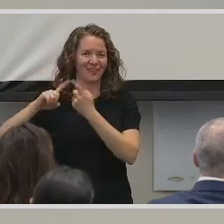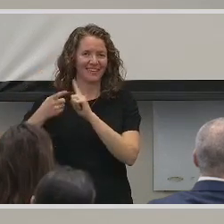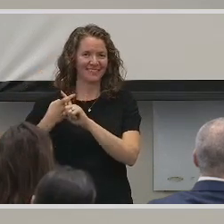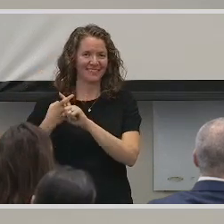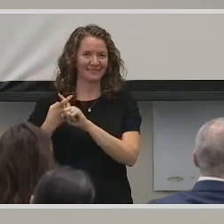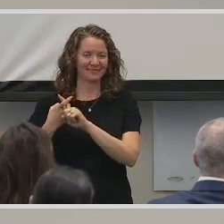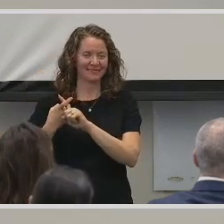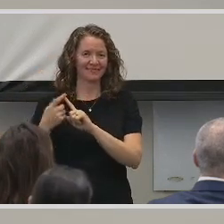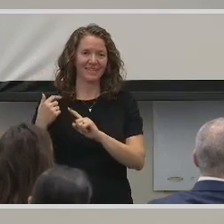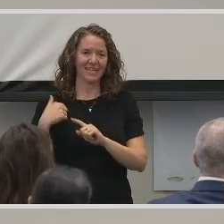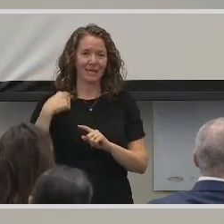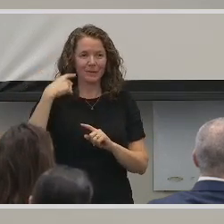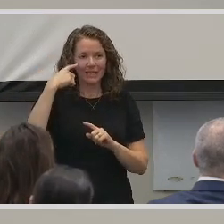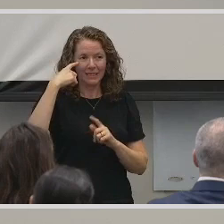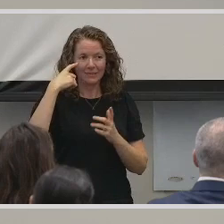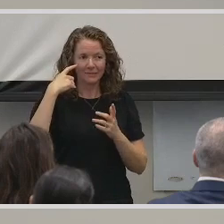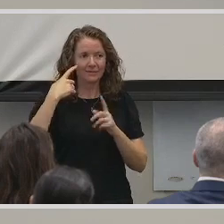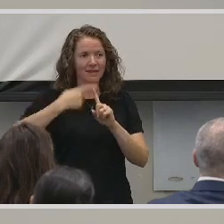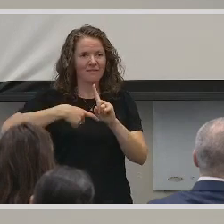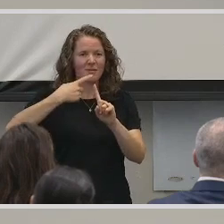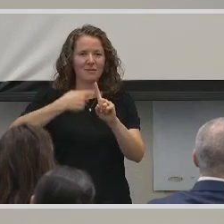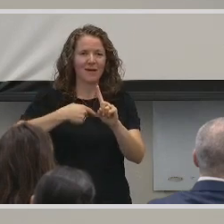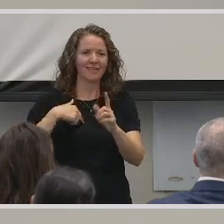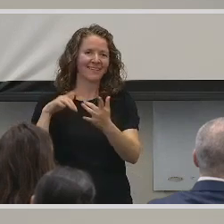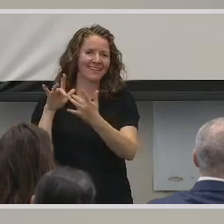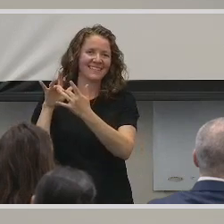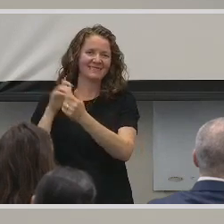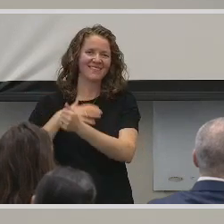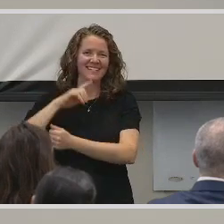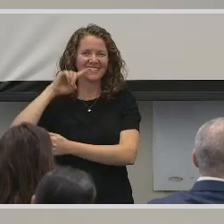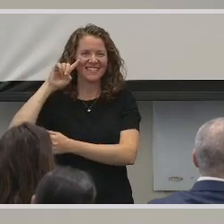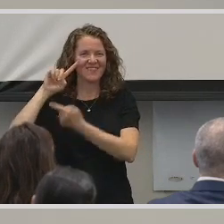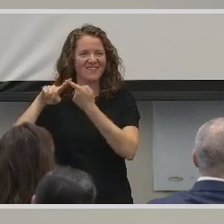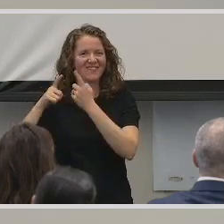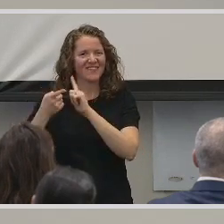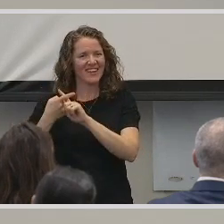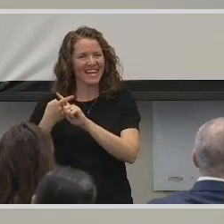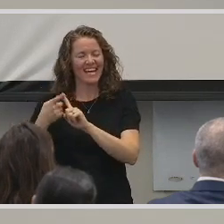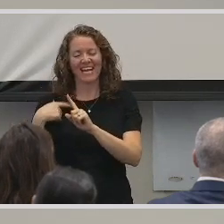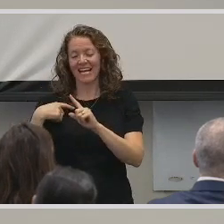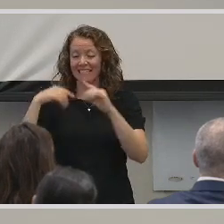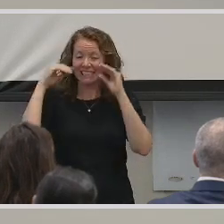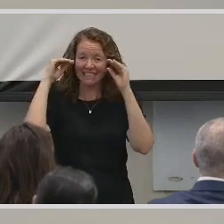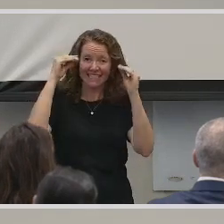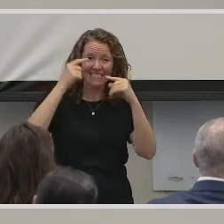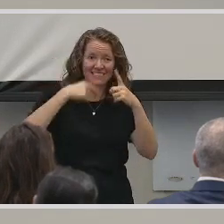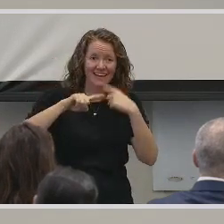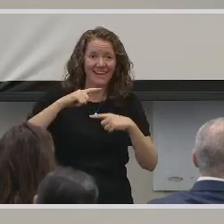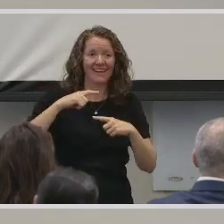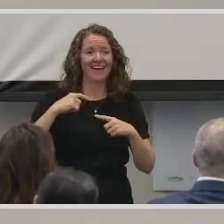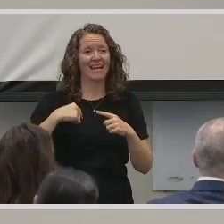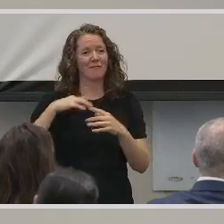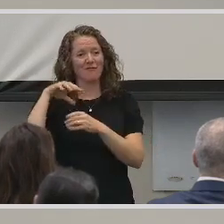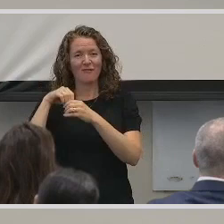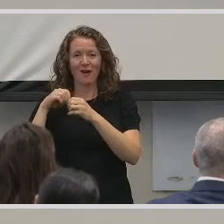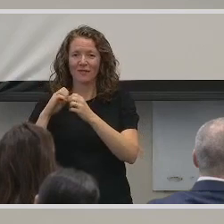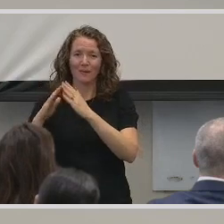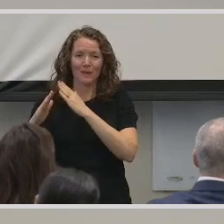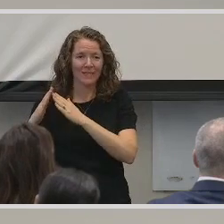I would say every month I keep in touch with my deaf friends and I teach sign angles and I'm very involved in the community.